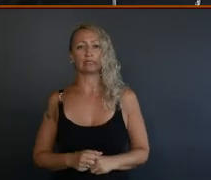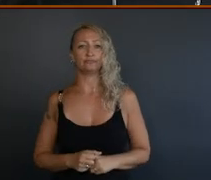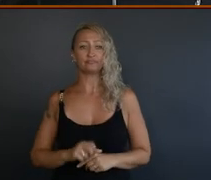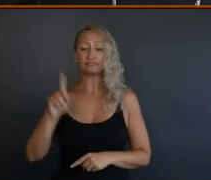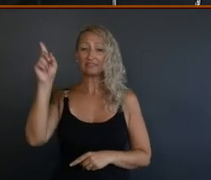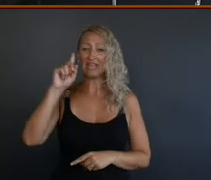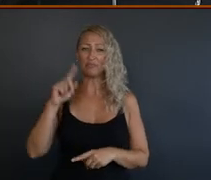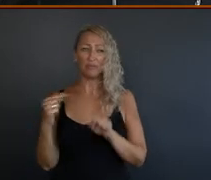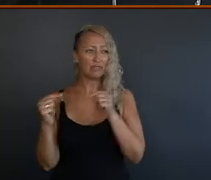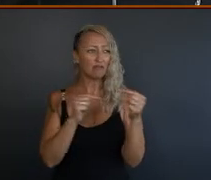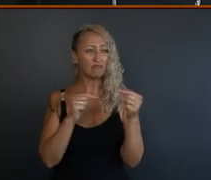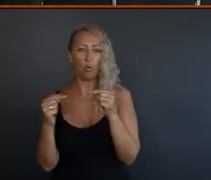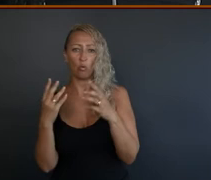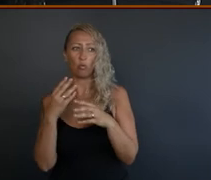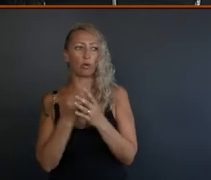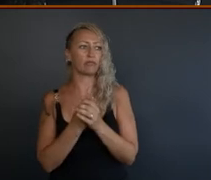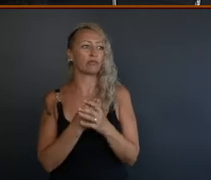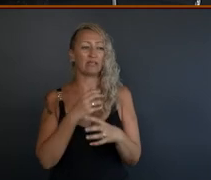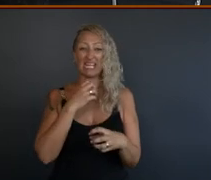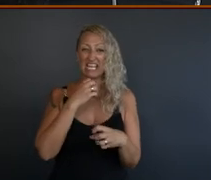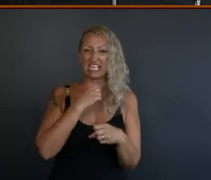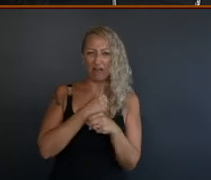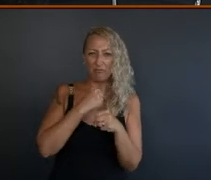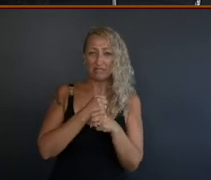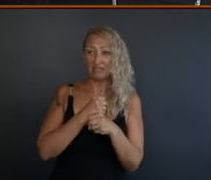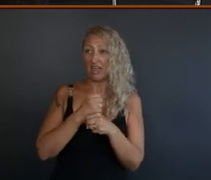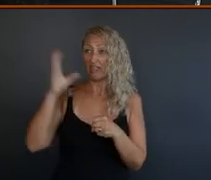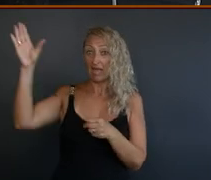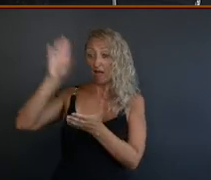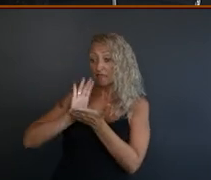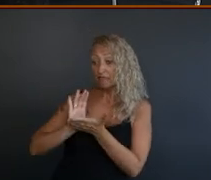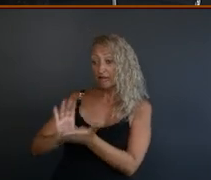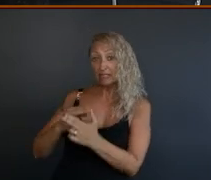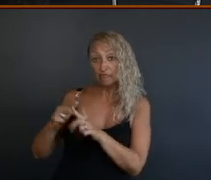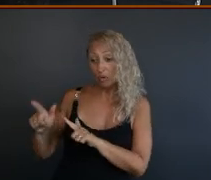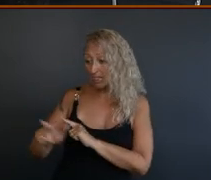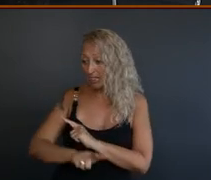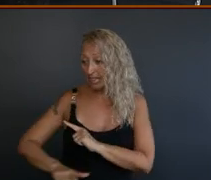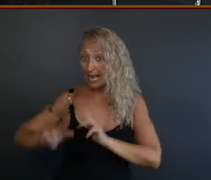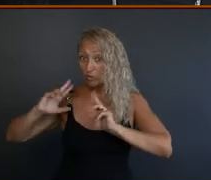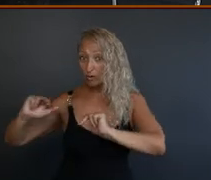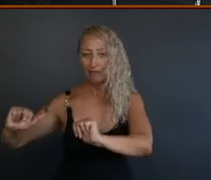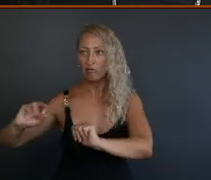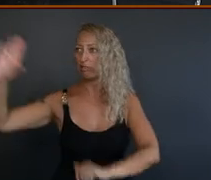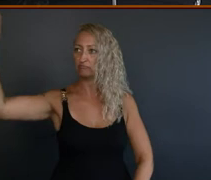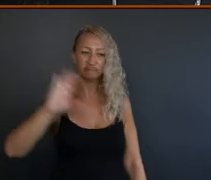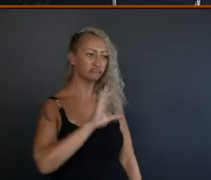at the moment that injects money into a police force, you know, to make substantial changes within